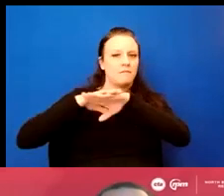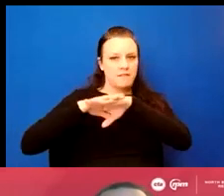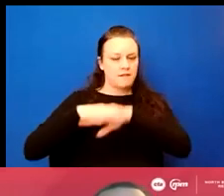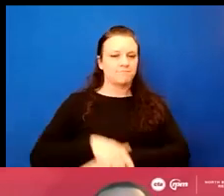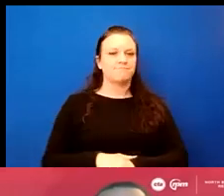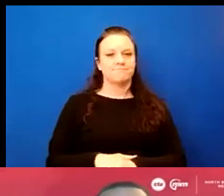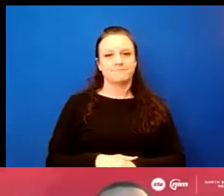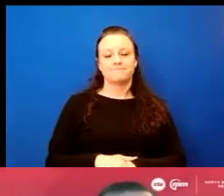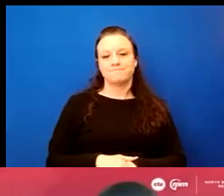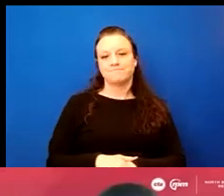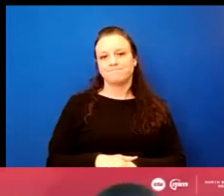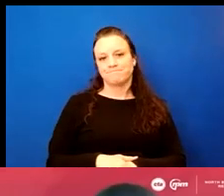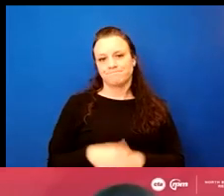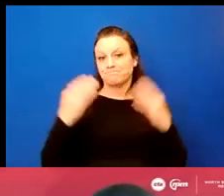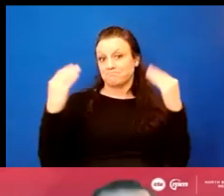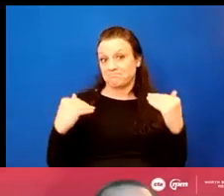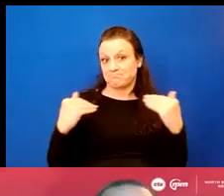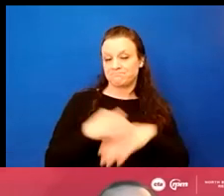Uh, slide please.